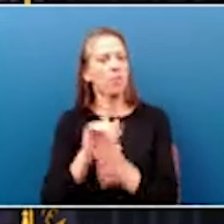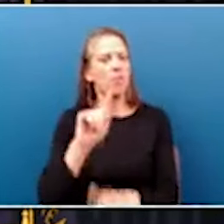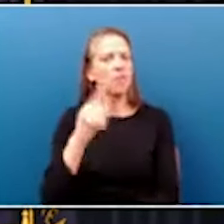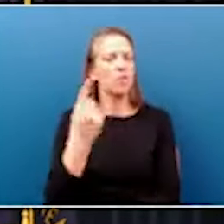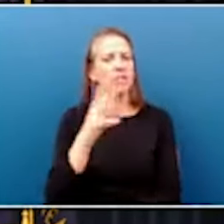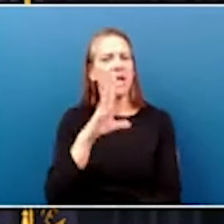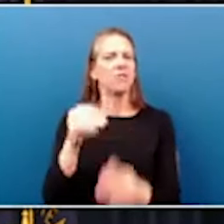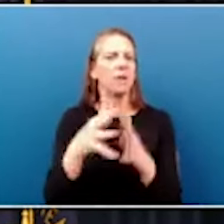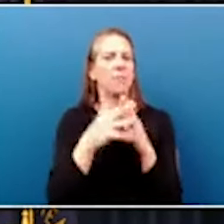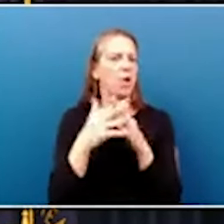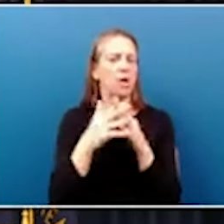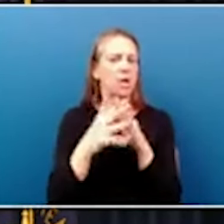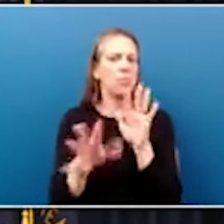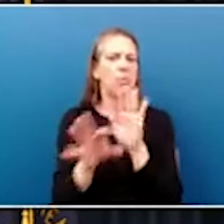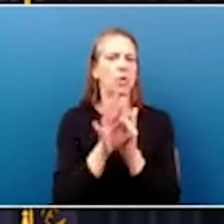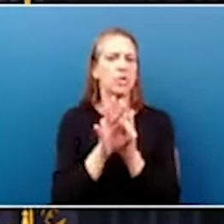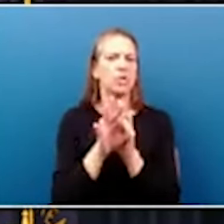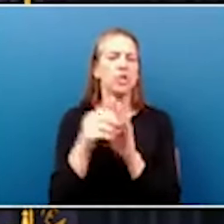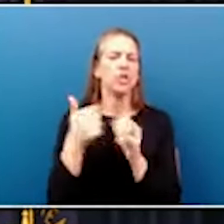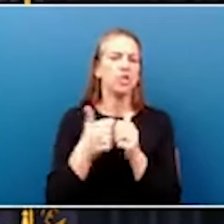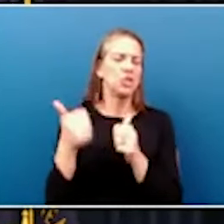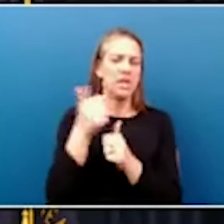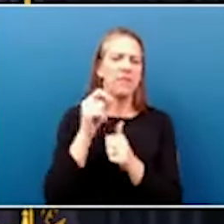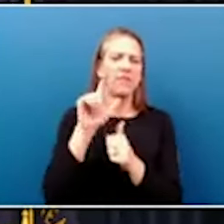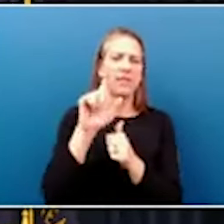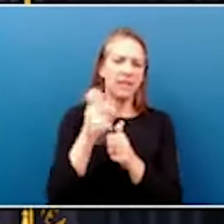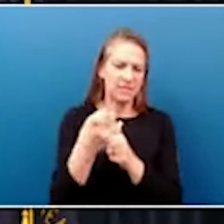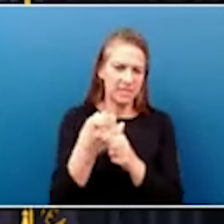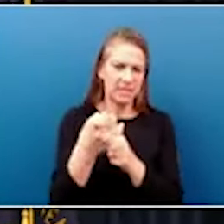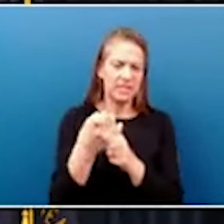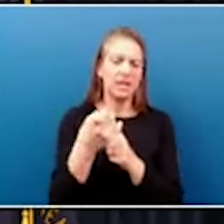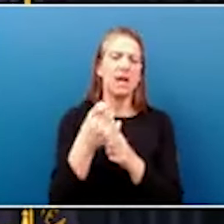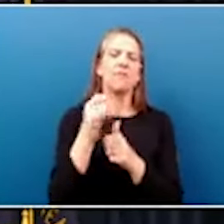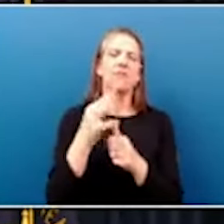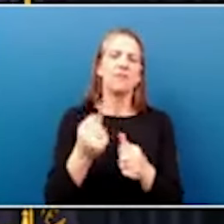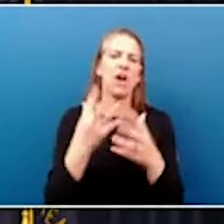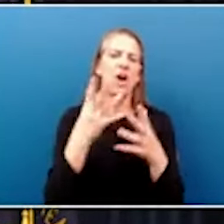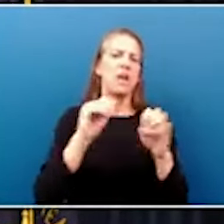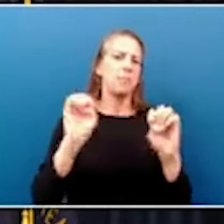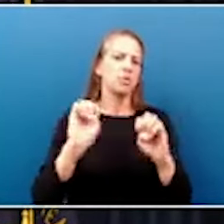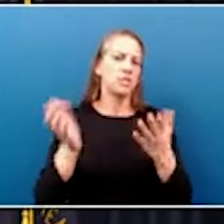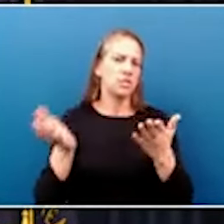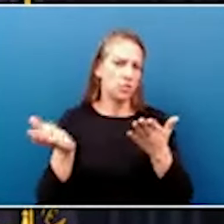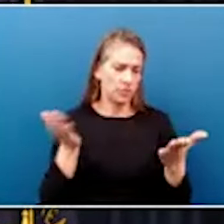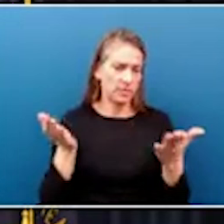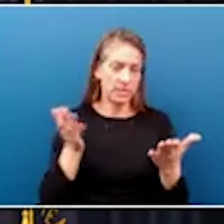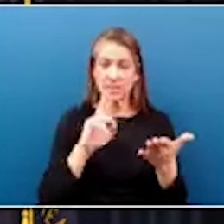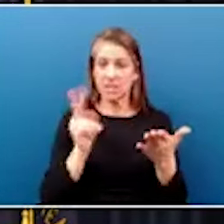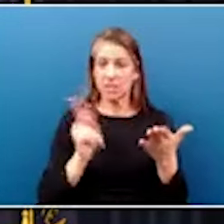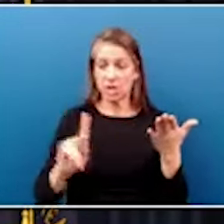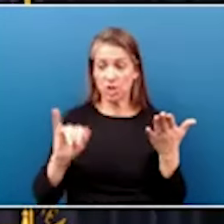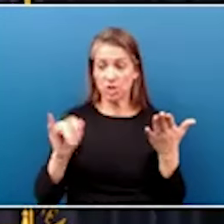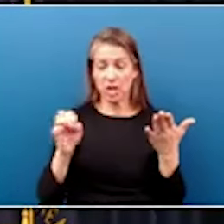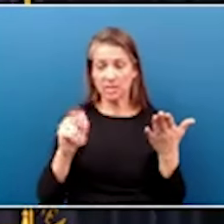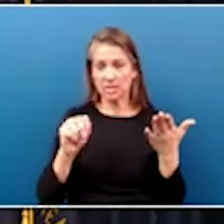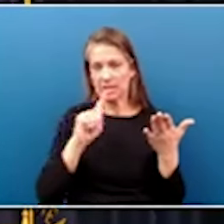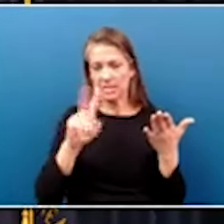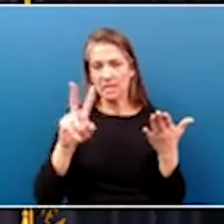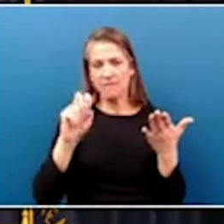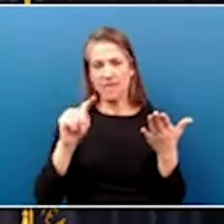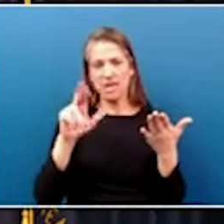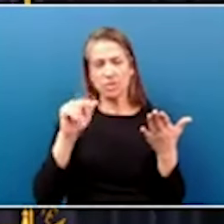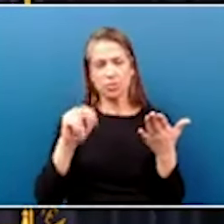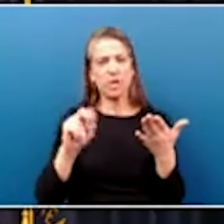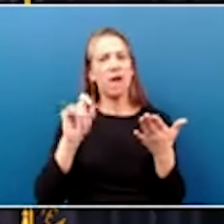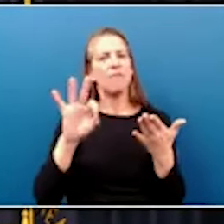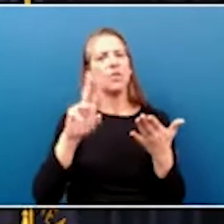appointed Chief of the Lexington Division of Fire and Emergency Services. Secretary Jackson is a veteran of the U.S. Army Reserves, where